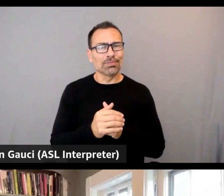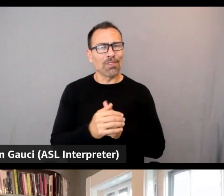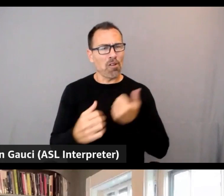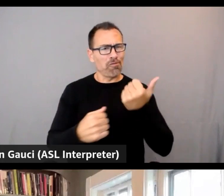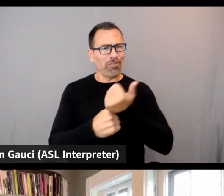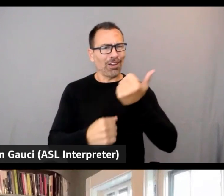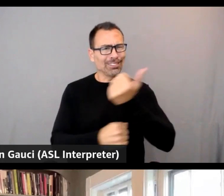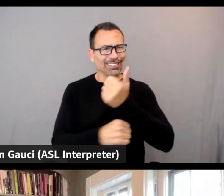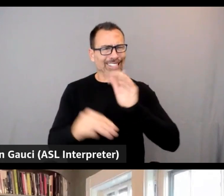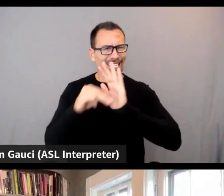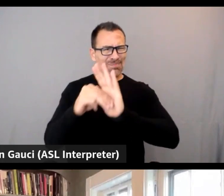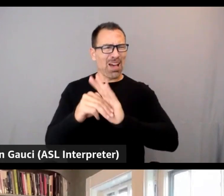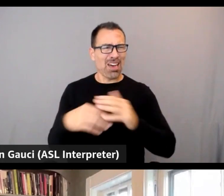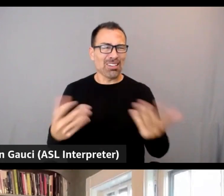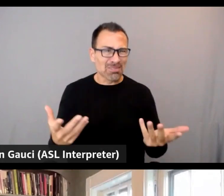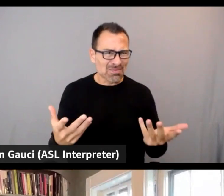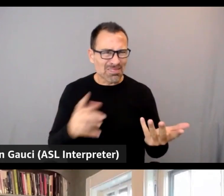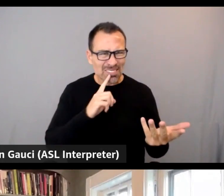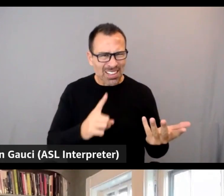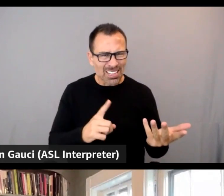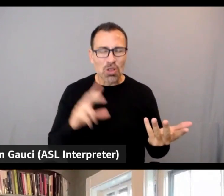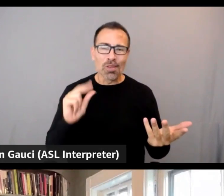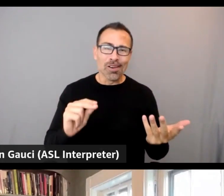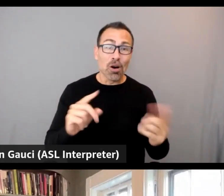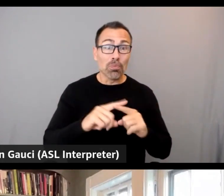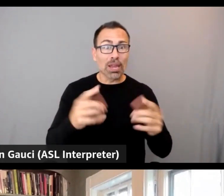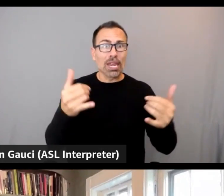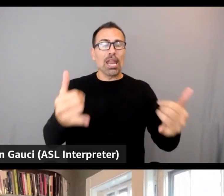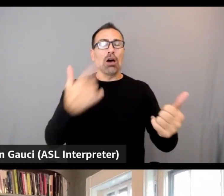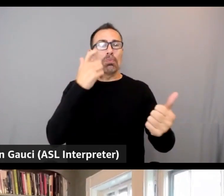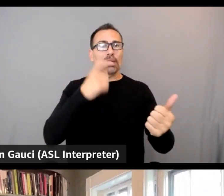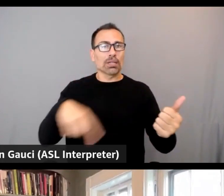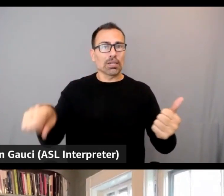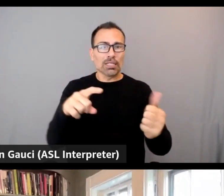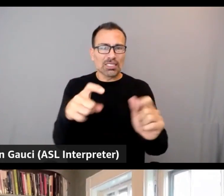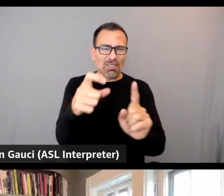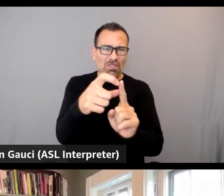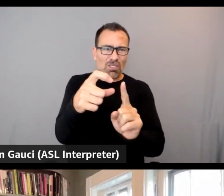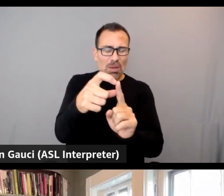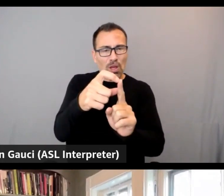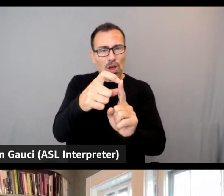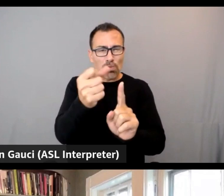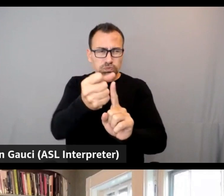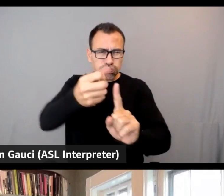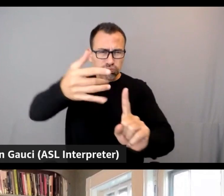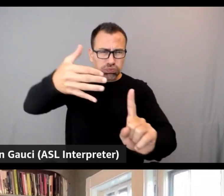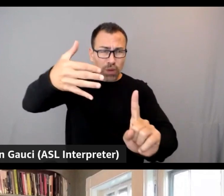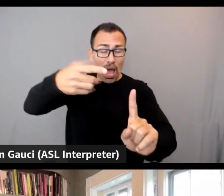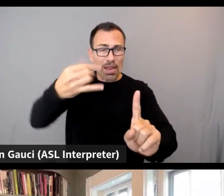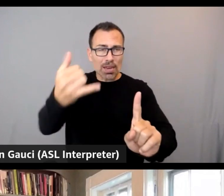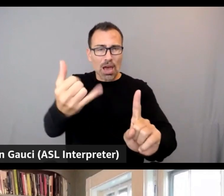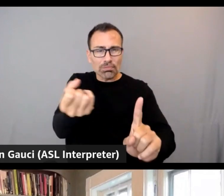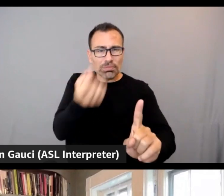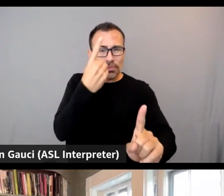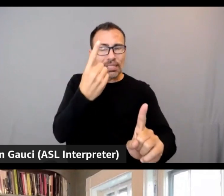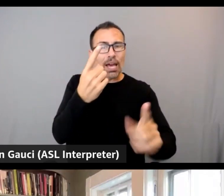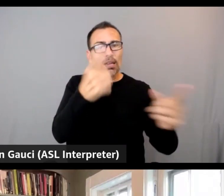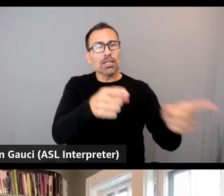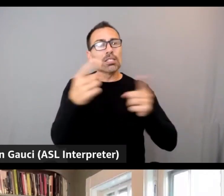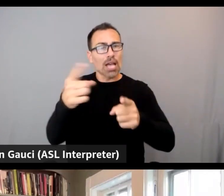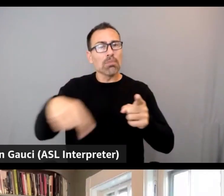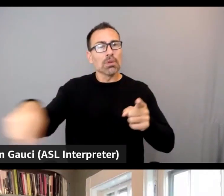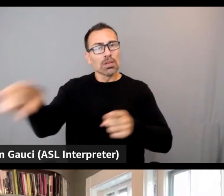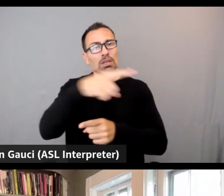now that's kind of what's happening across the world, really, which is kind of fabulous for geeks like us.